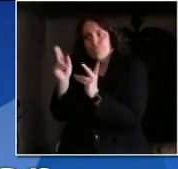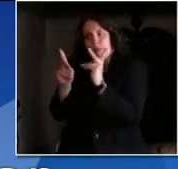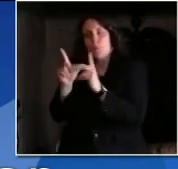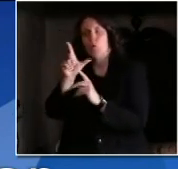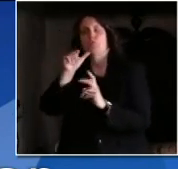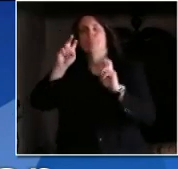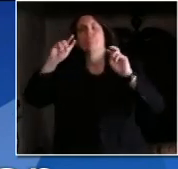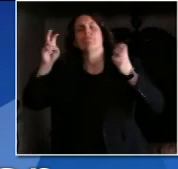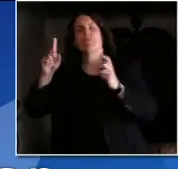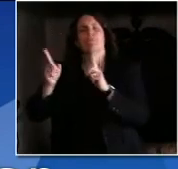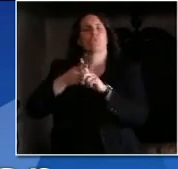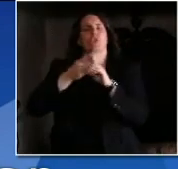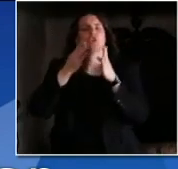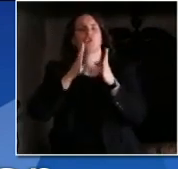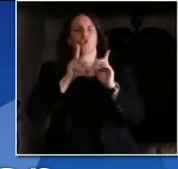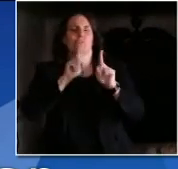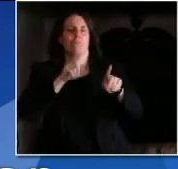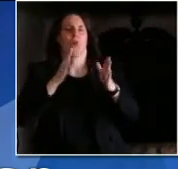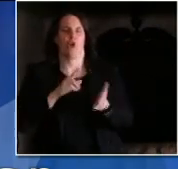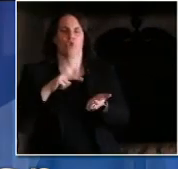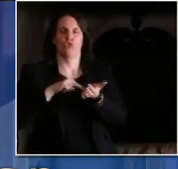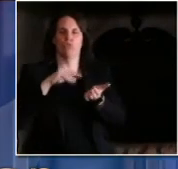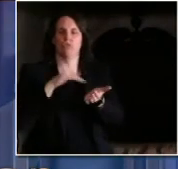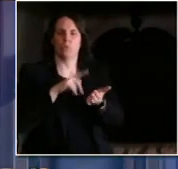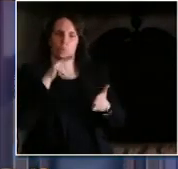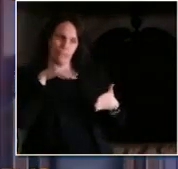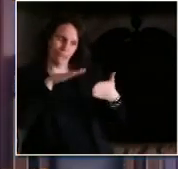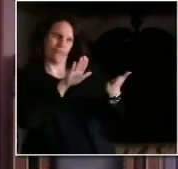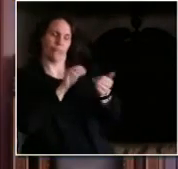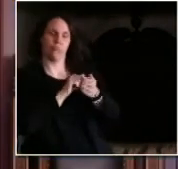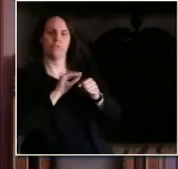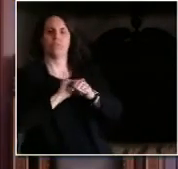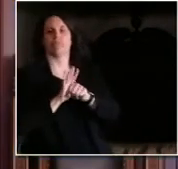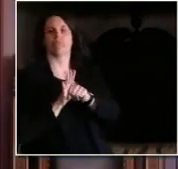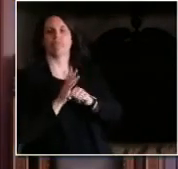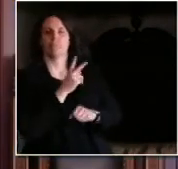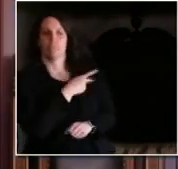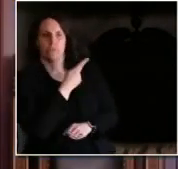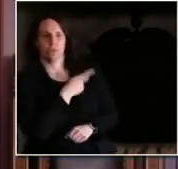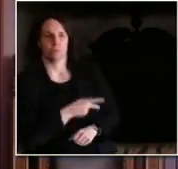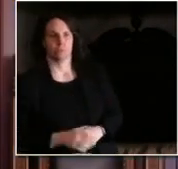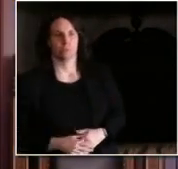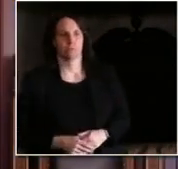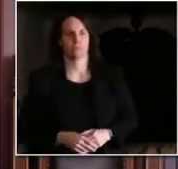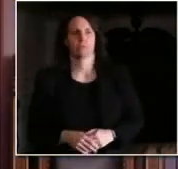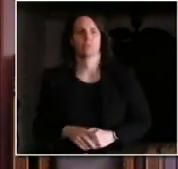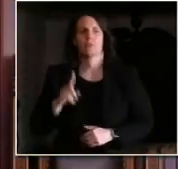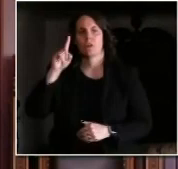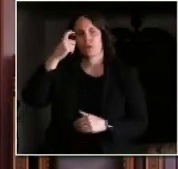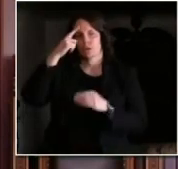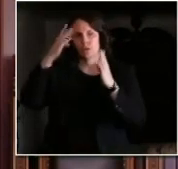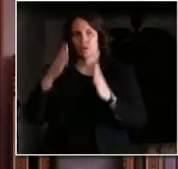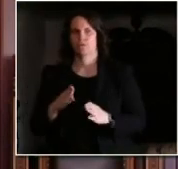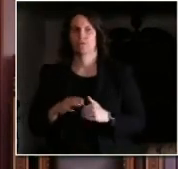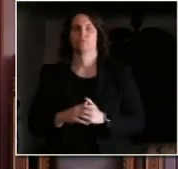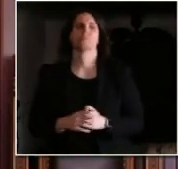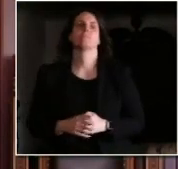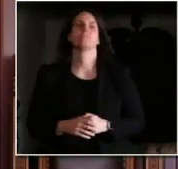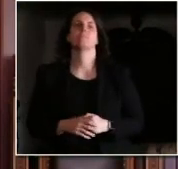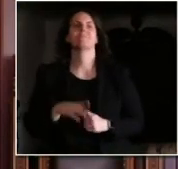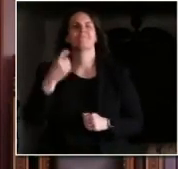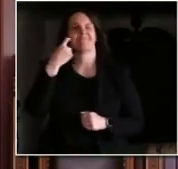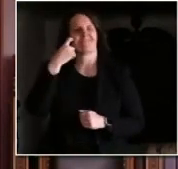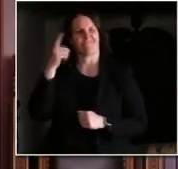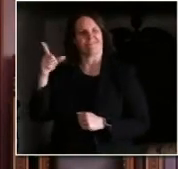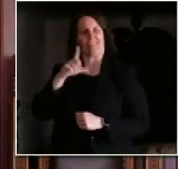certainly this is Governor Evers certainly the last piece of legislation had some pieces that covered some workers on